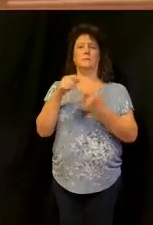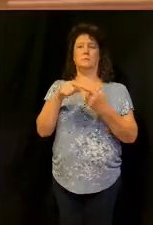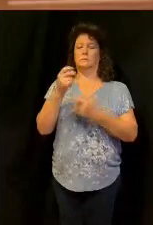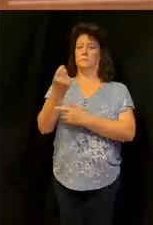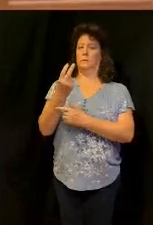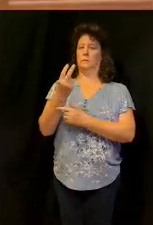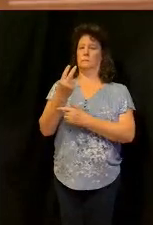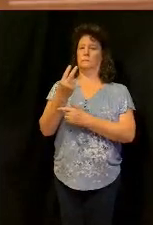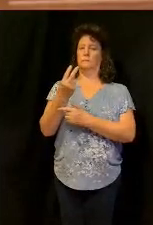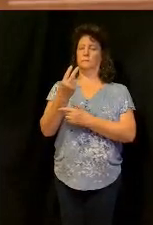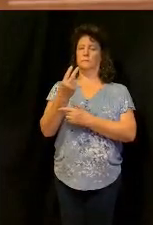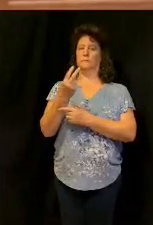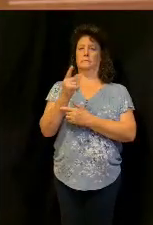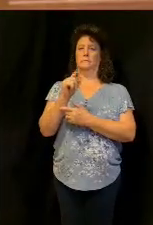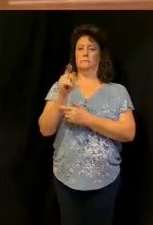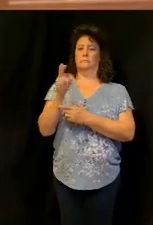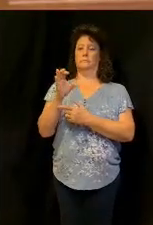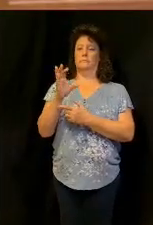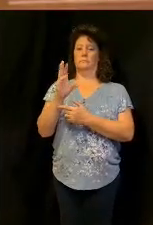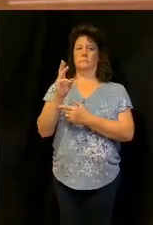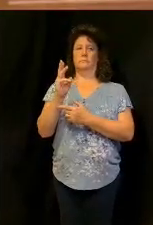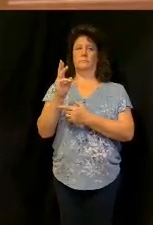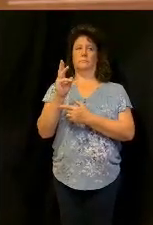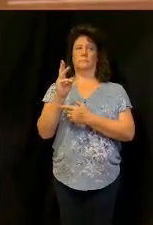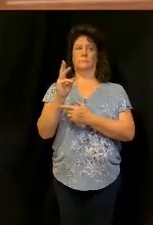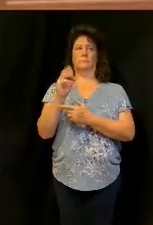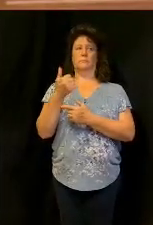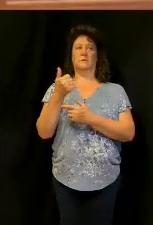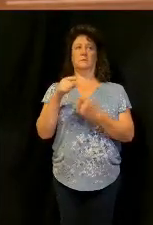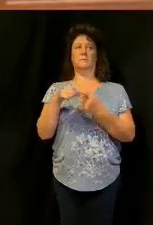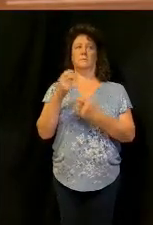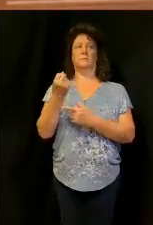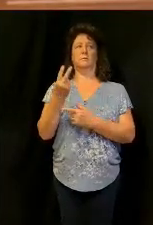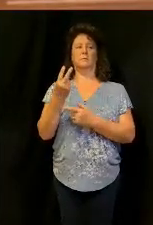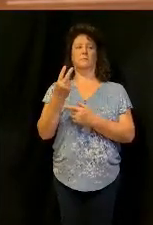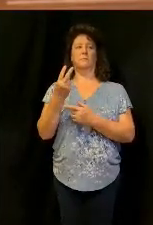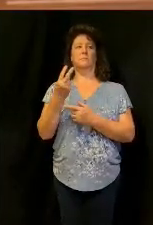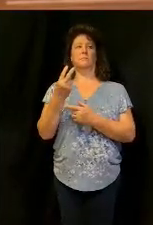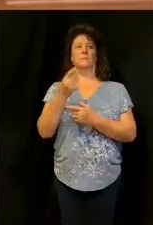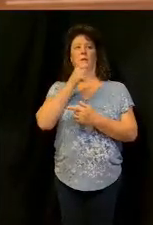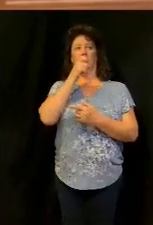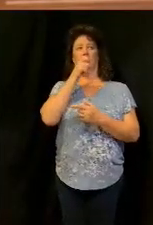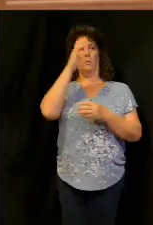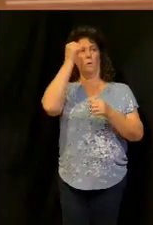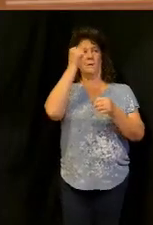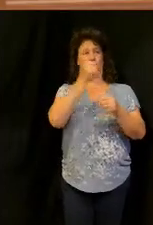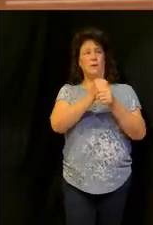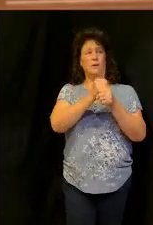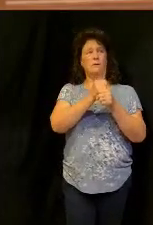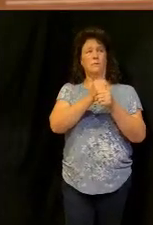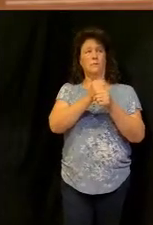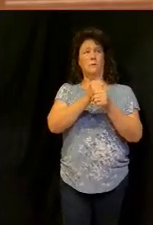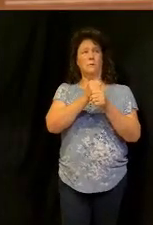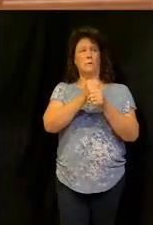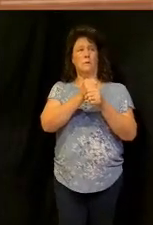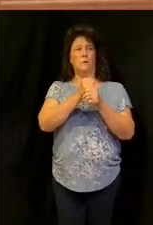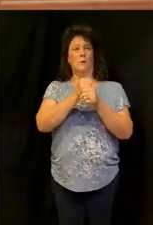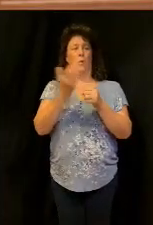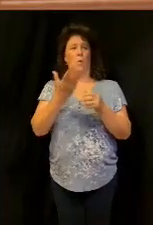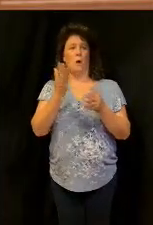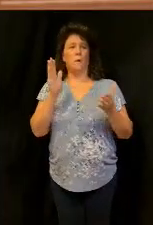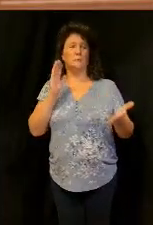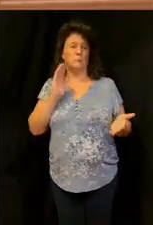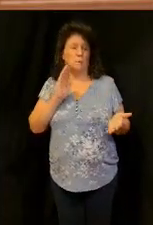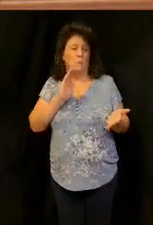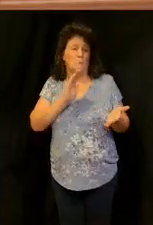Luke 16 verses 10 through 12 she'll get her up he who is faithful in what is the